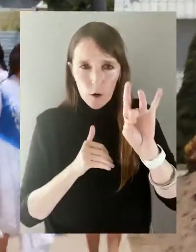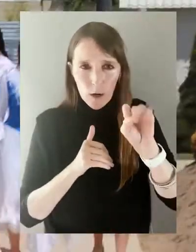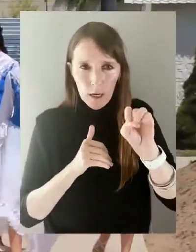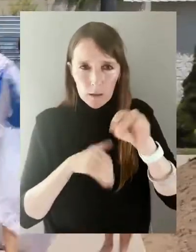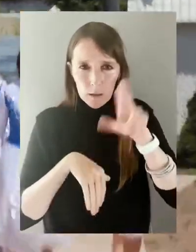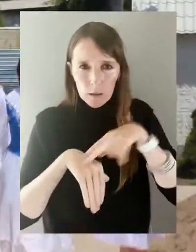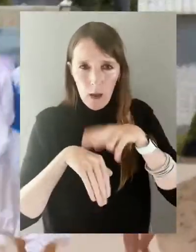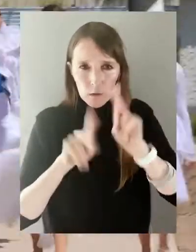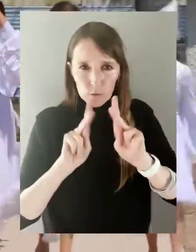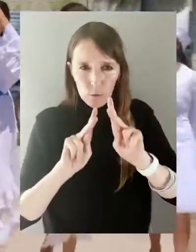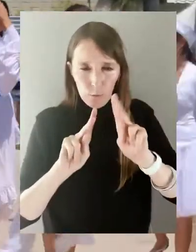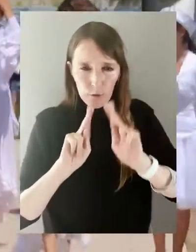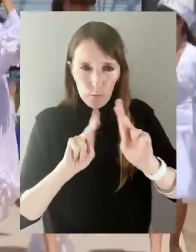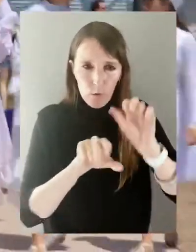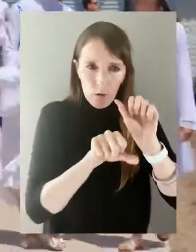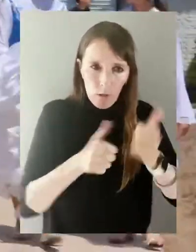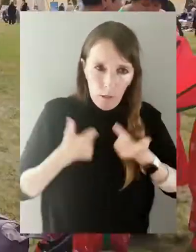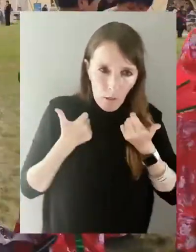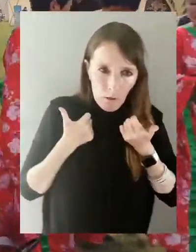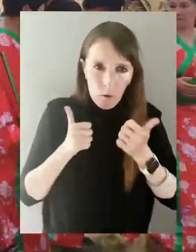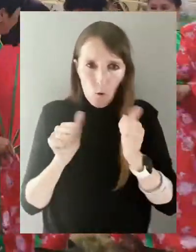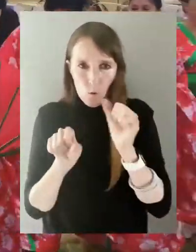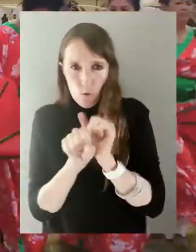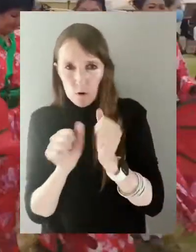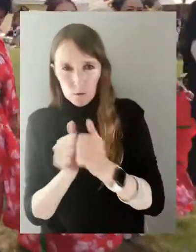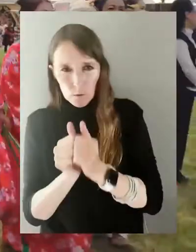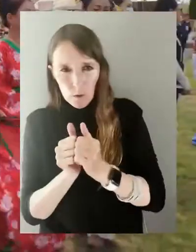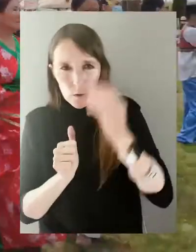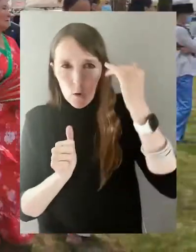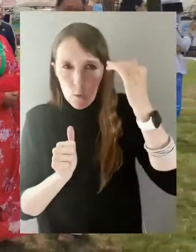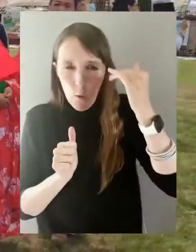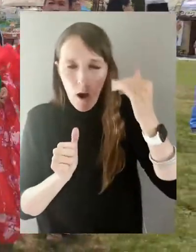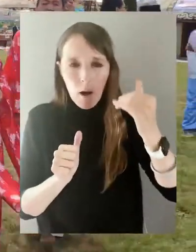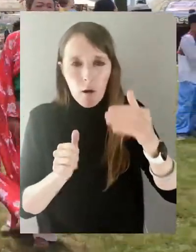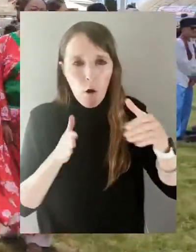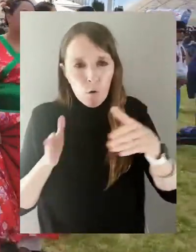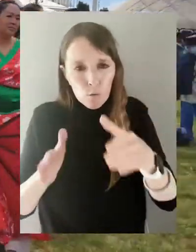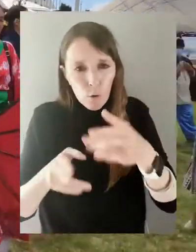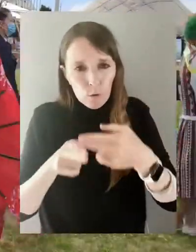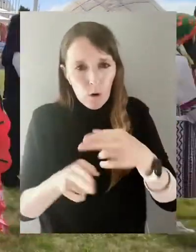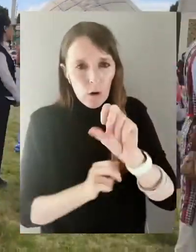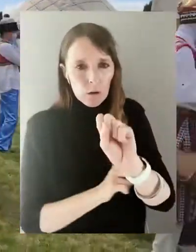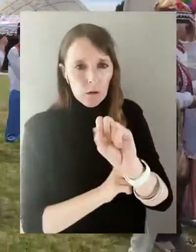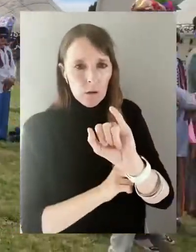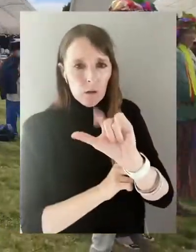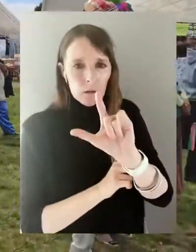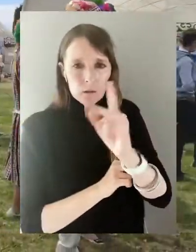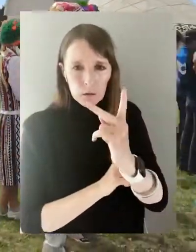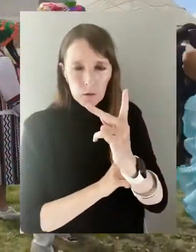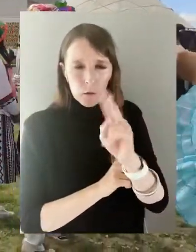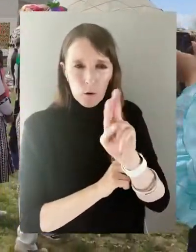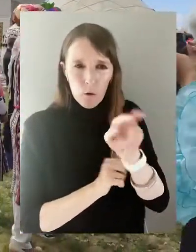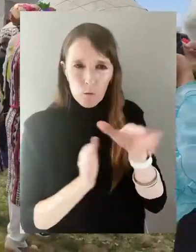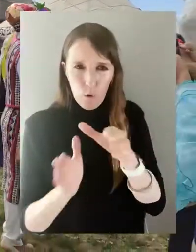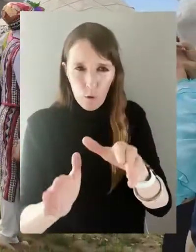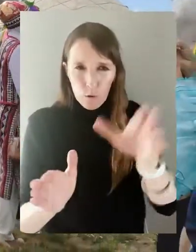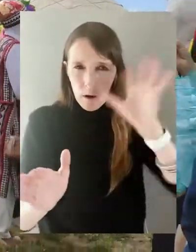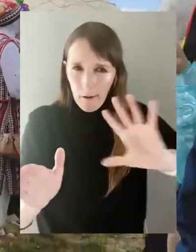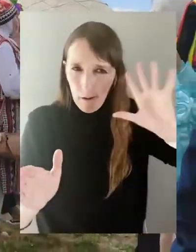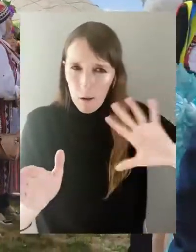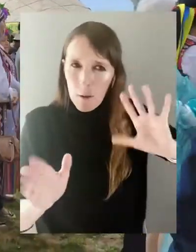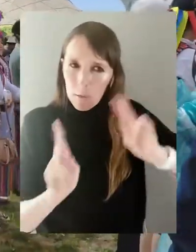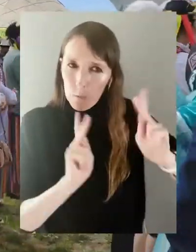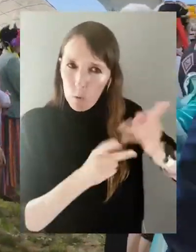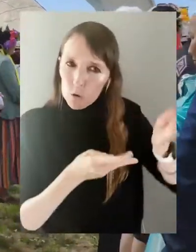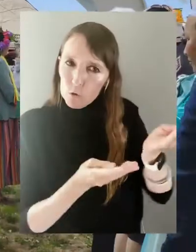80 nationalities living and working together. Due to the rich history and influence of the Silk Road, the ancient caravan road,